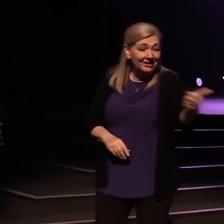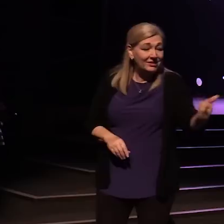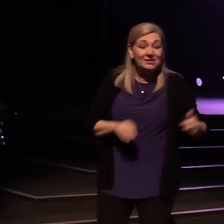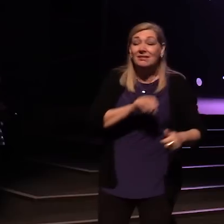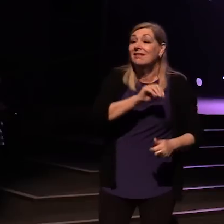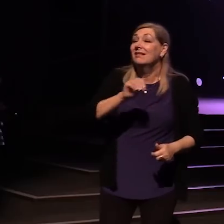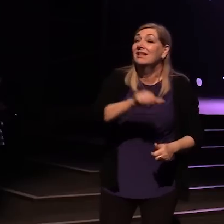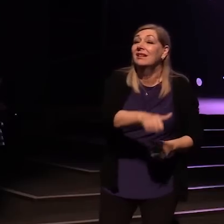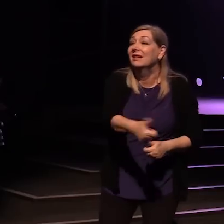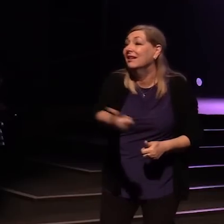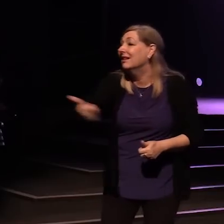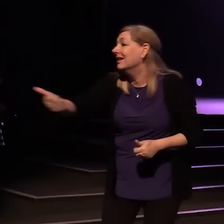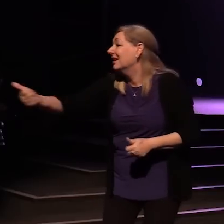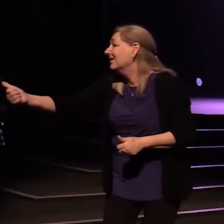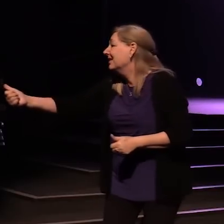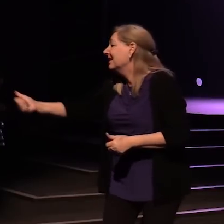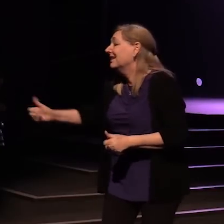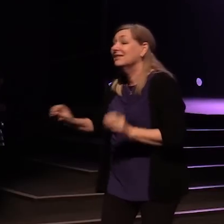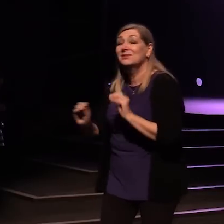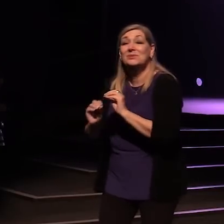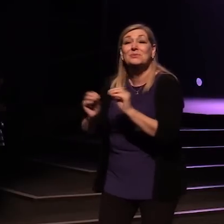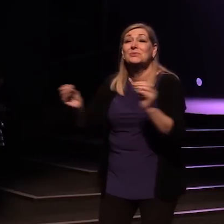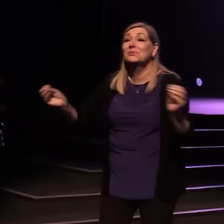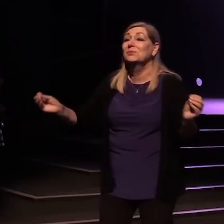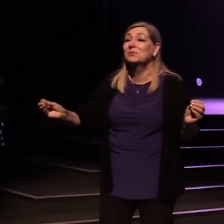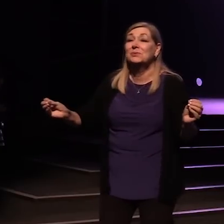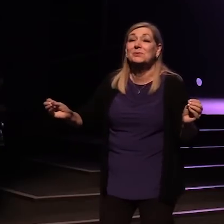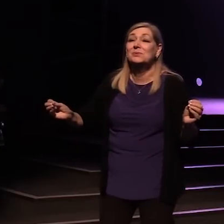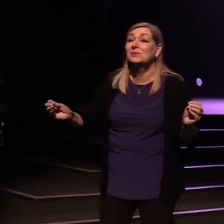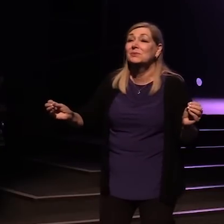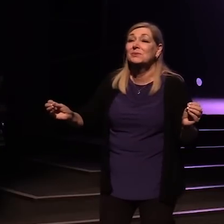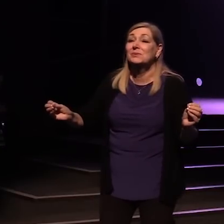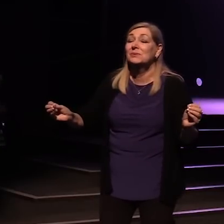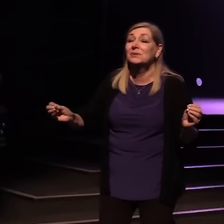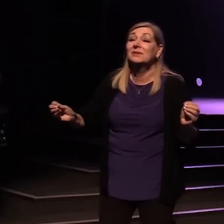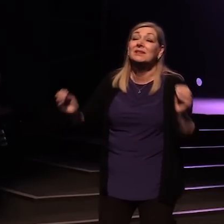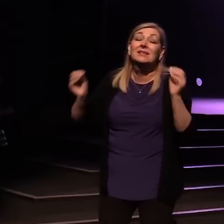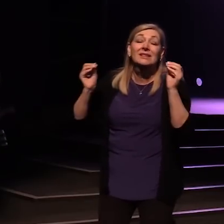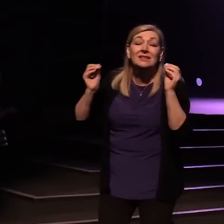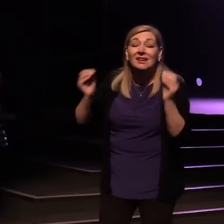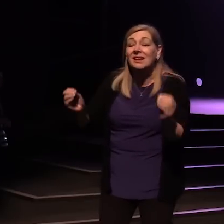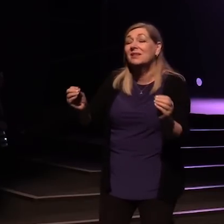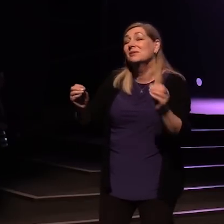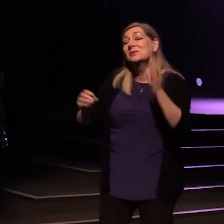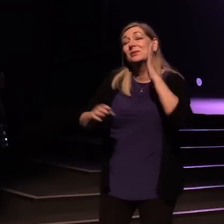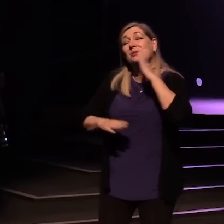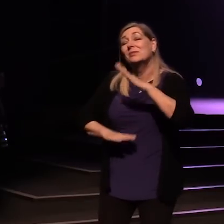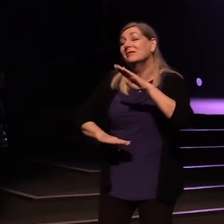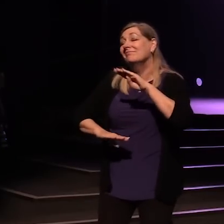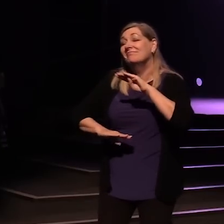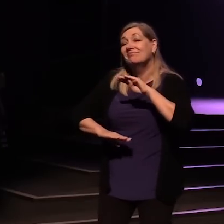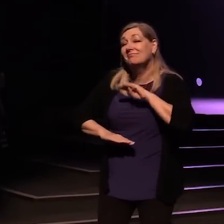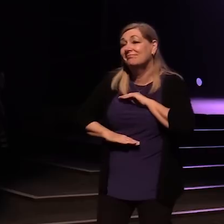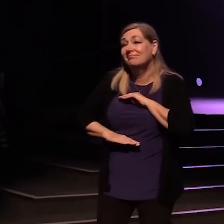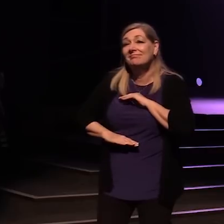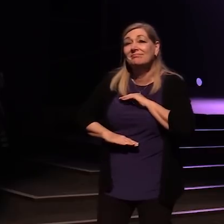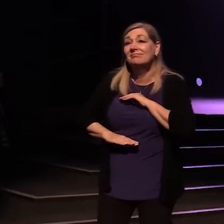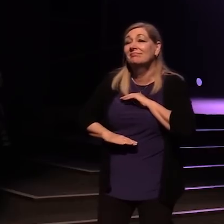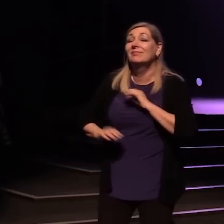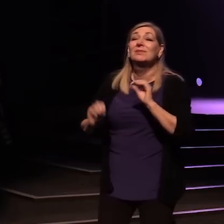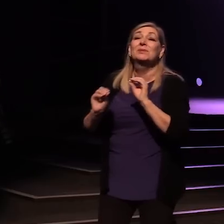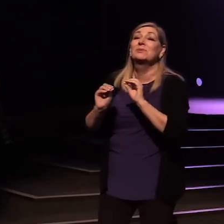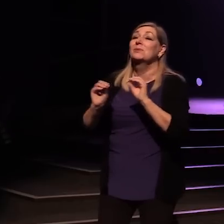and nothing else, and nothing else will do.